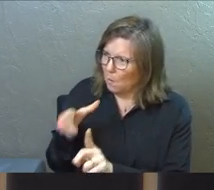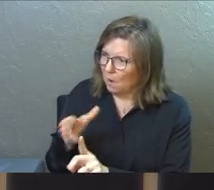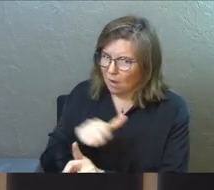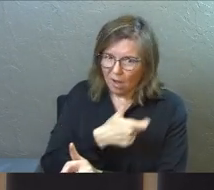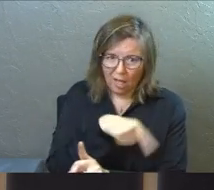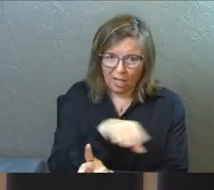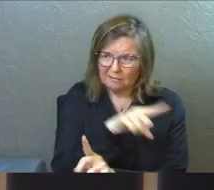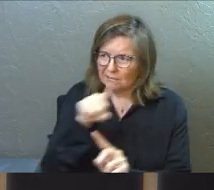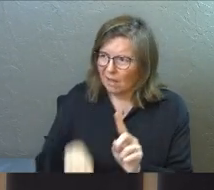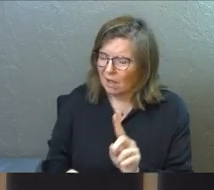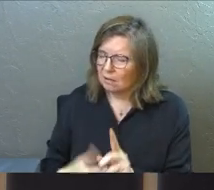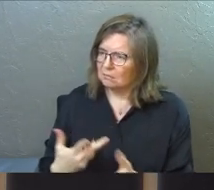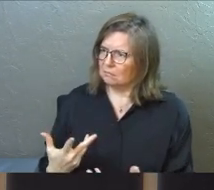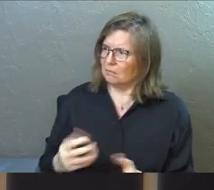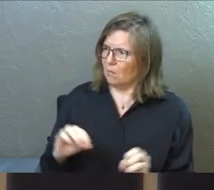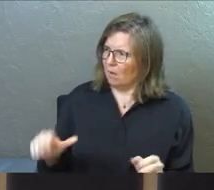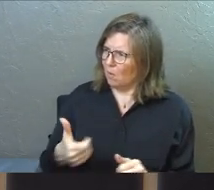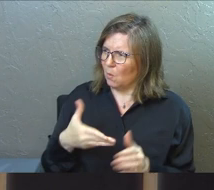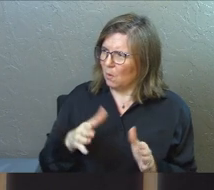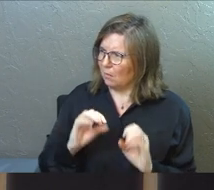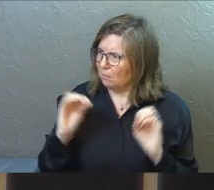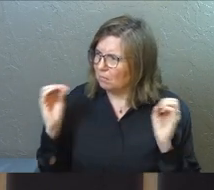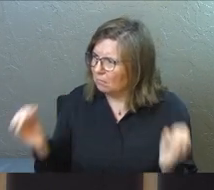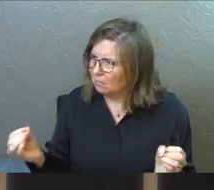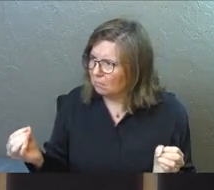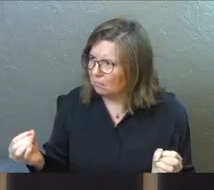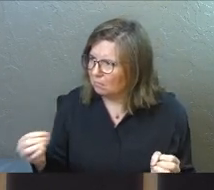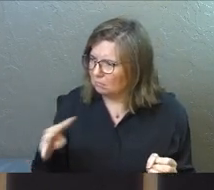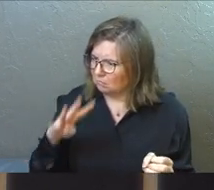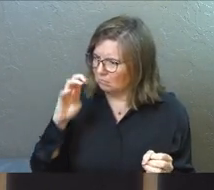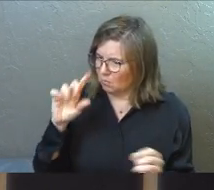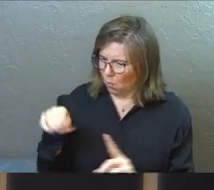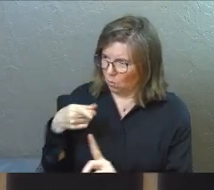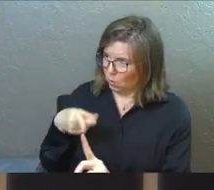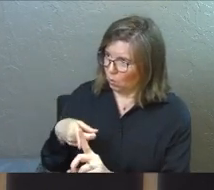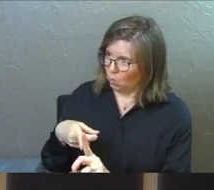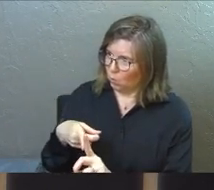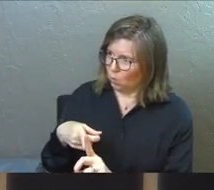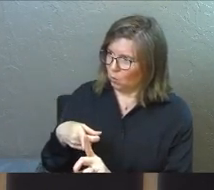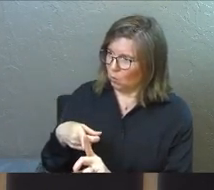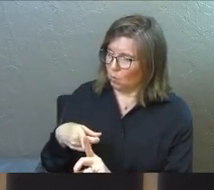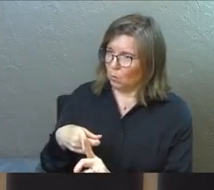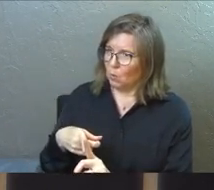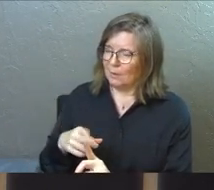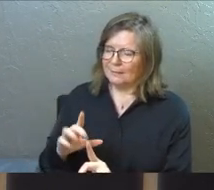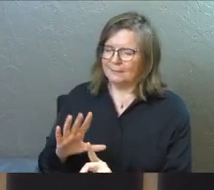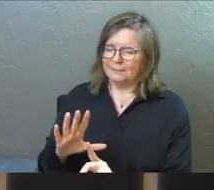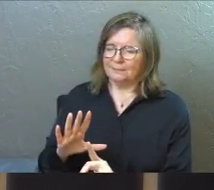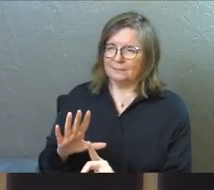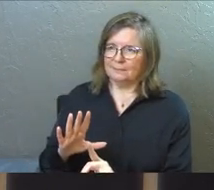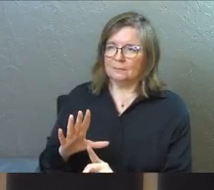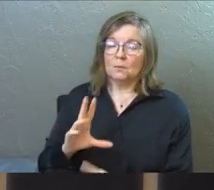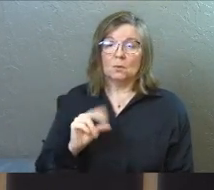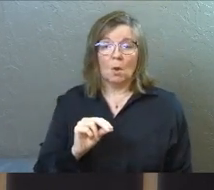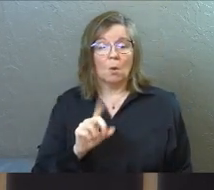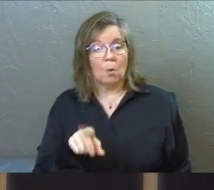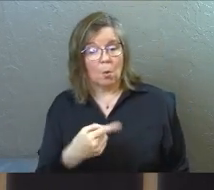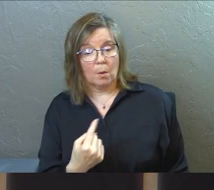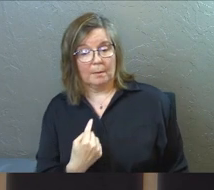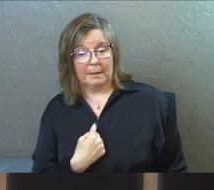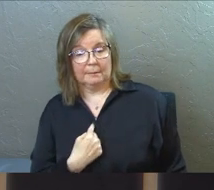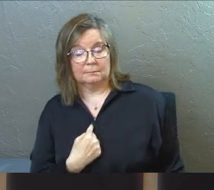Wait, you're saying there's no other way? Just you. No, just me.